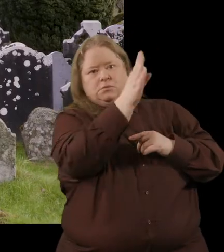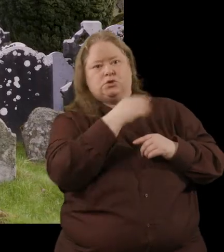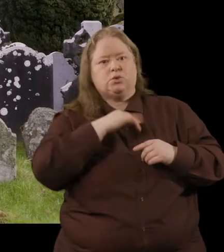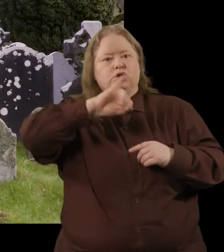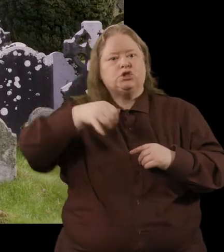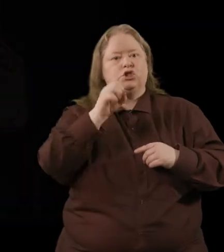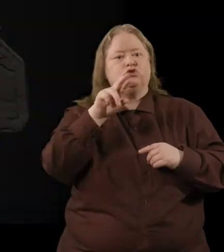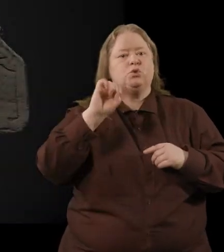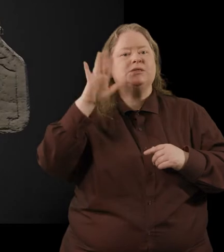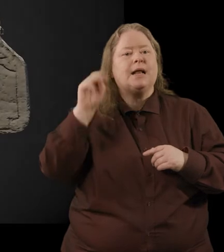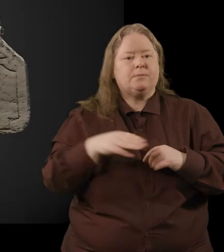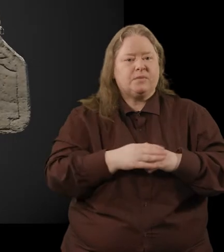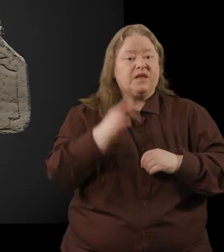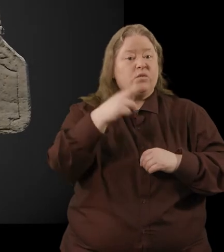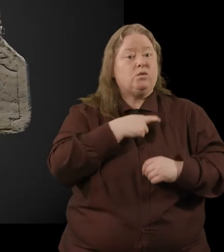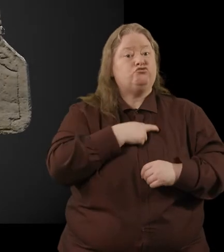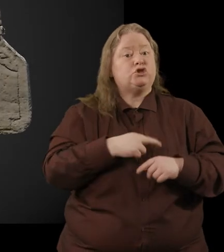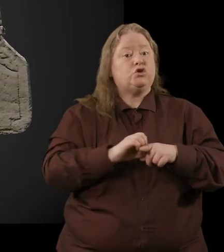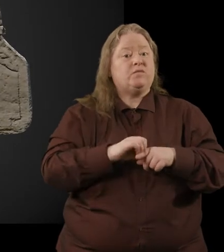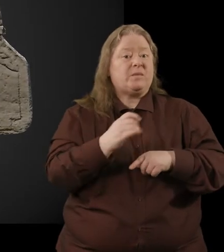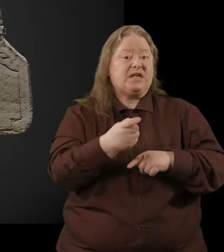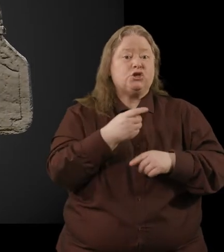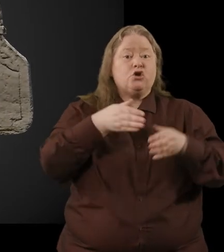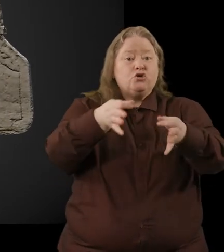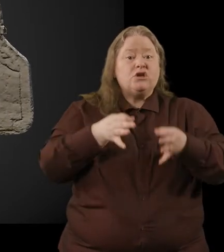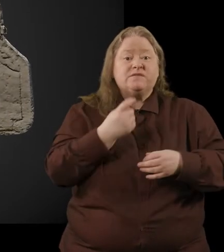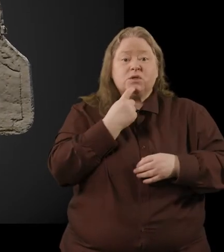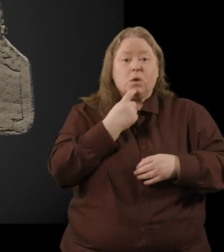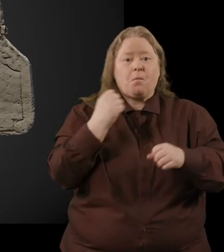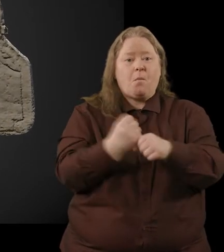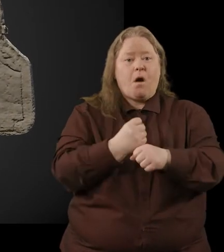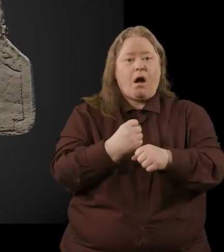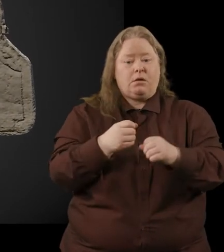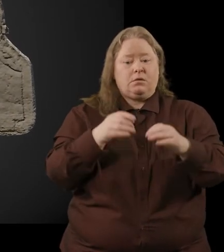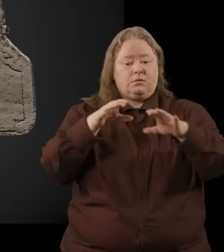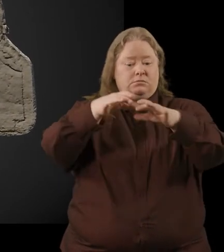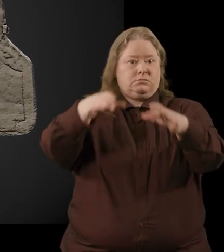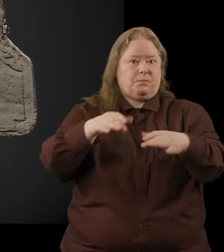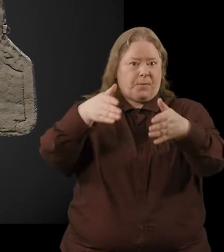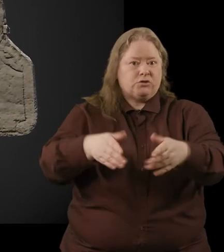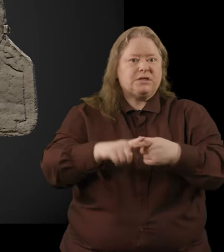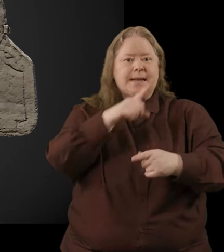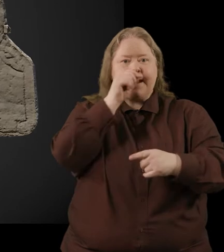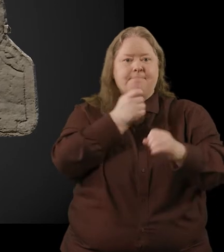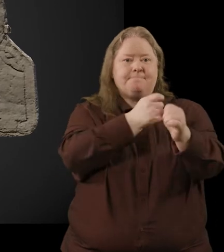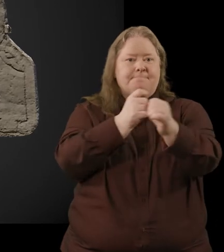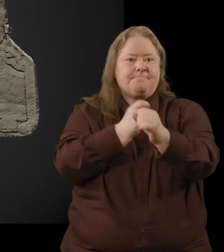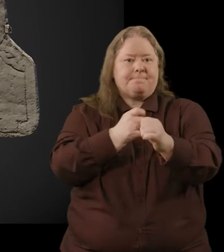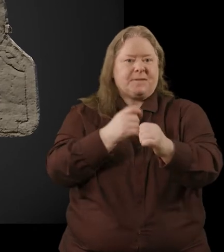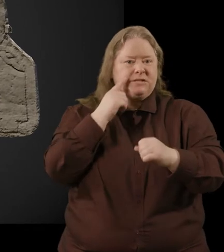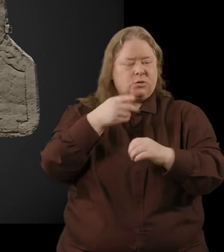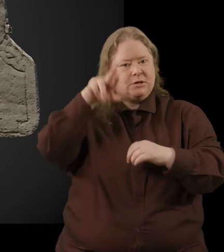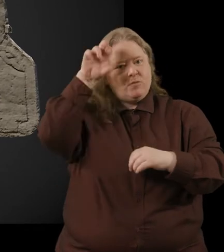if you were rich enough you might get a gravestone marking where they were buried with their names carved on it so that they would be remembered